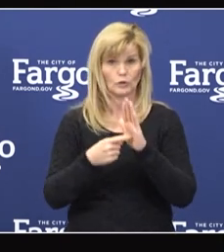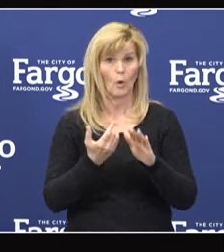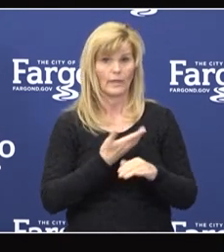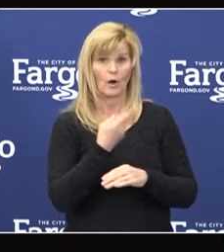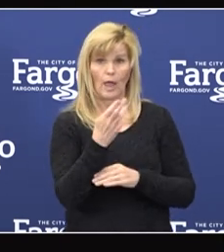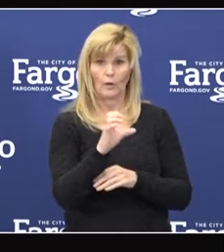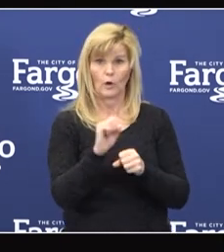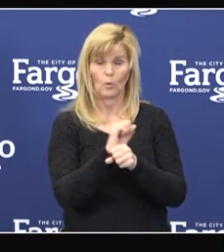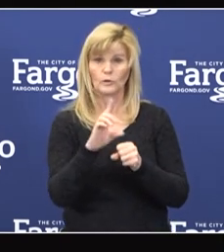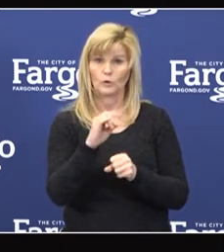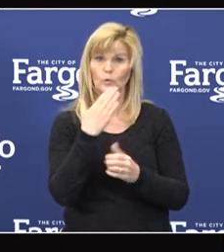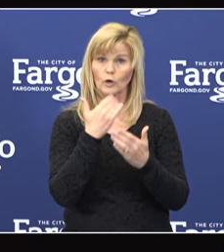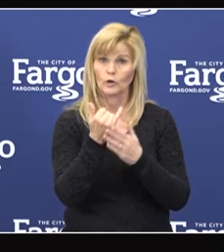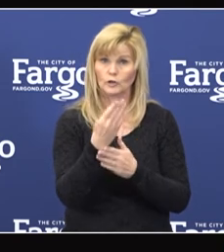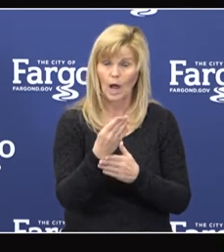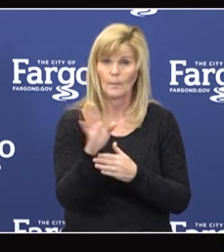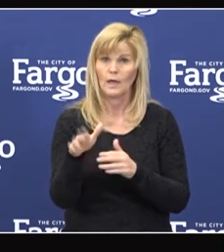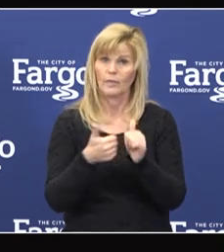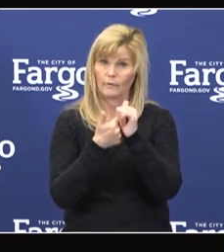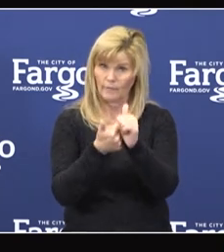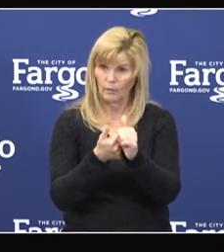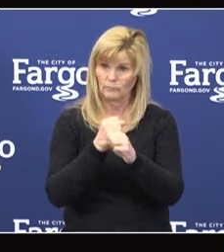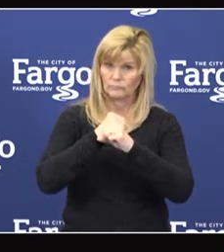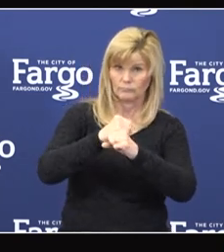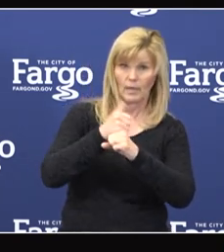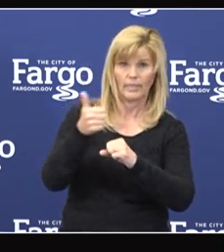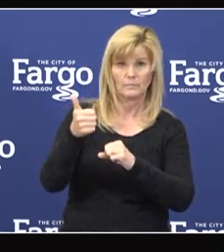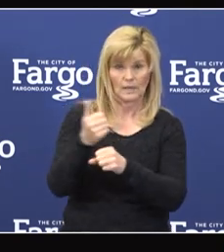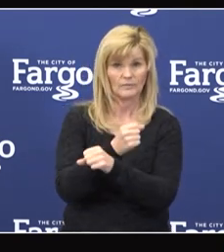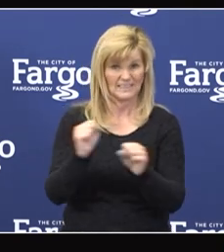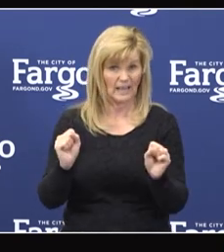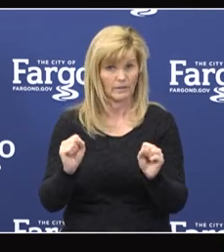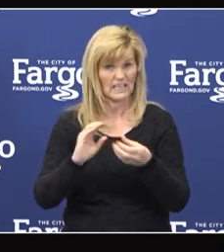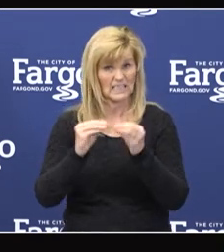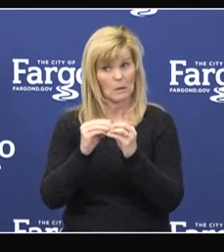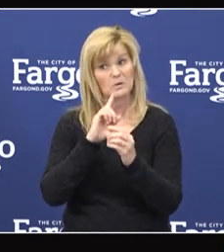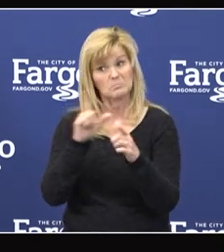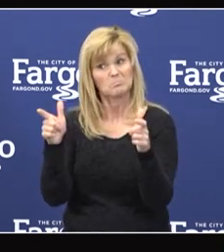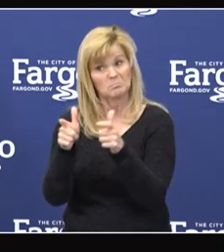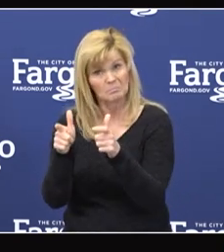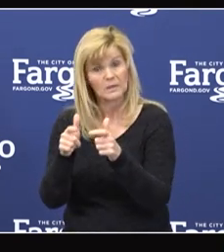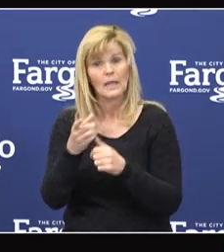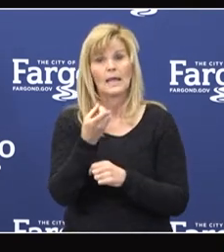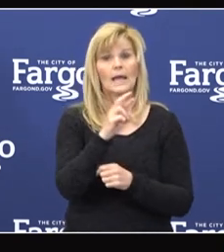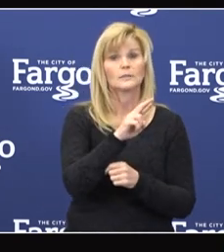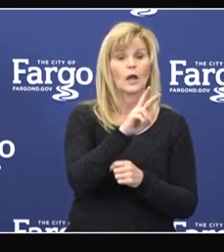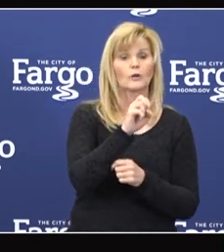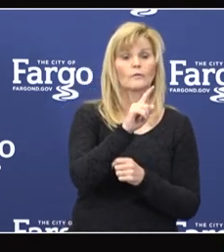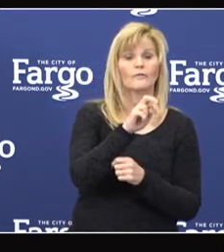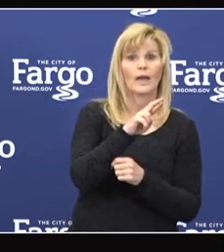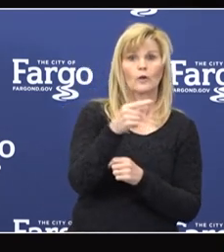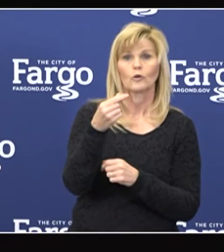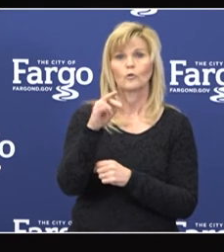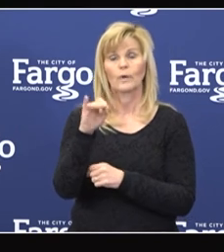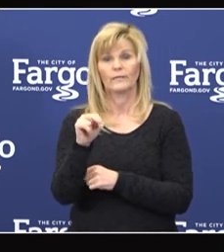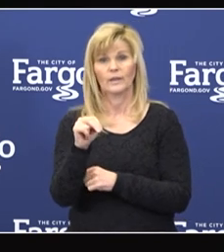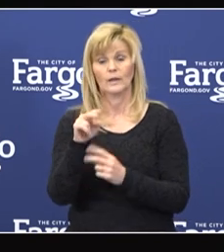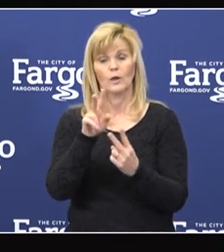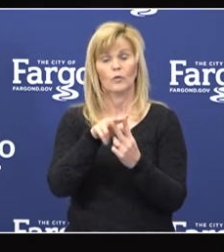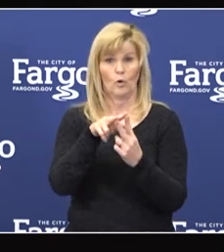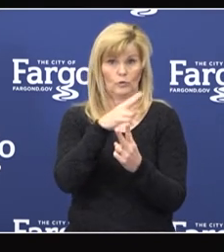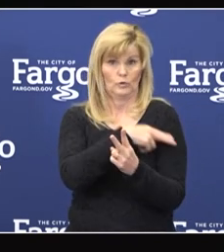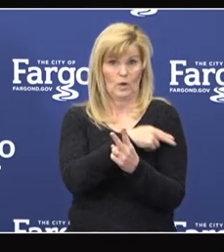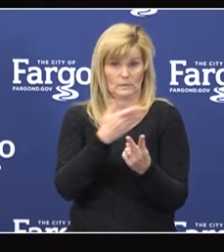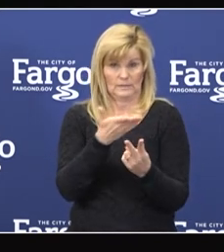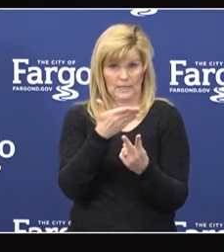job with following guidelines to keep themselves and others safe. As Dr. and Dr. Vetter mentioned, both Sanford and Essentia